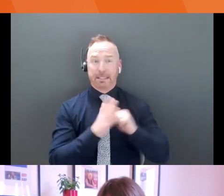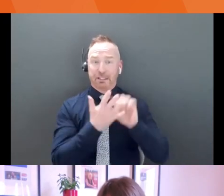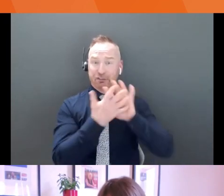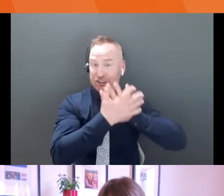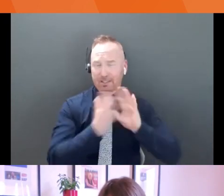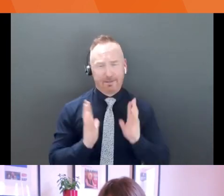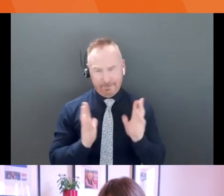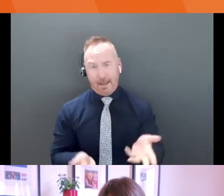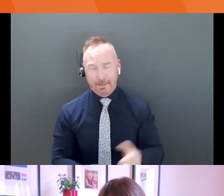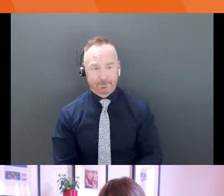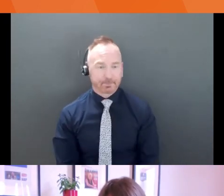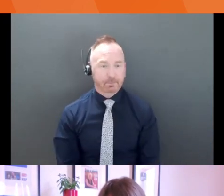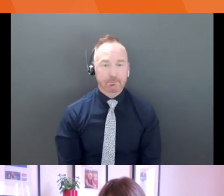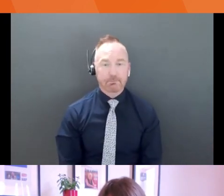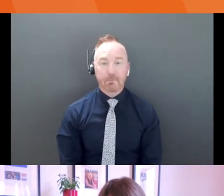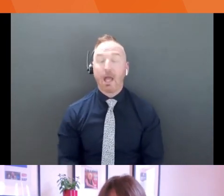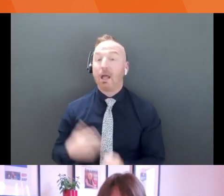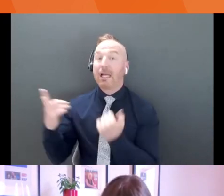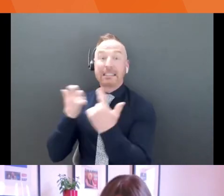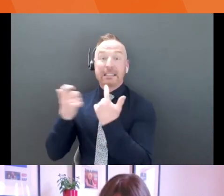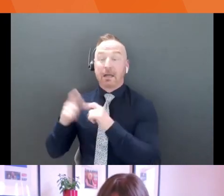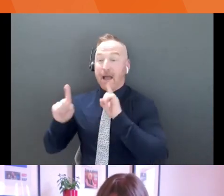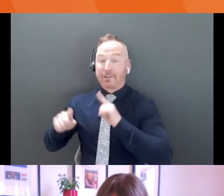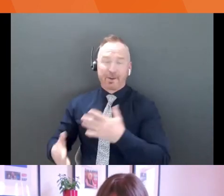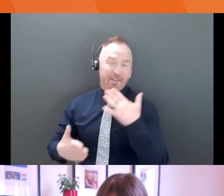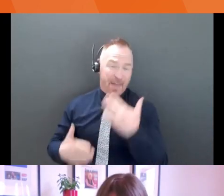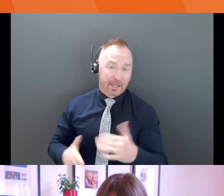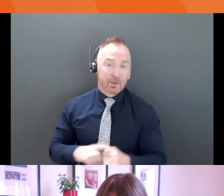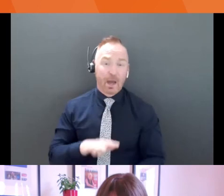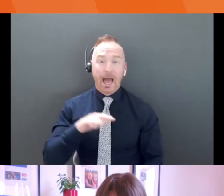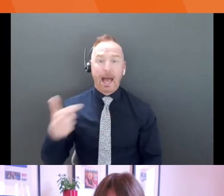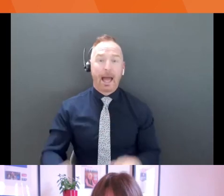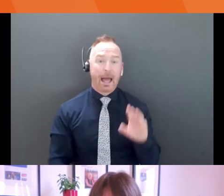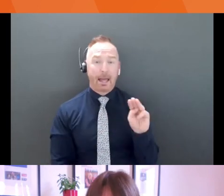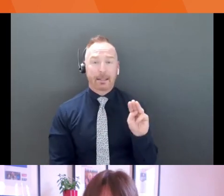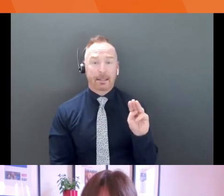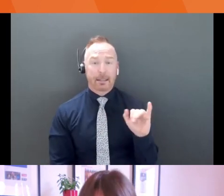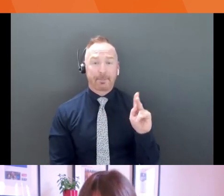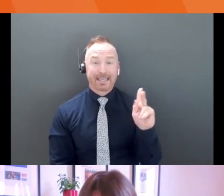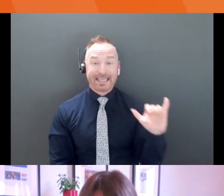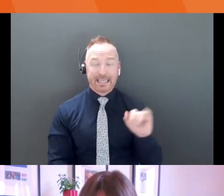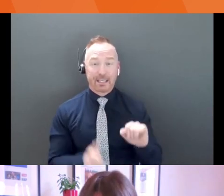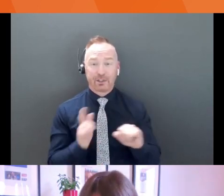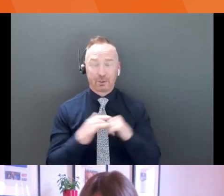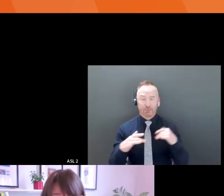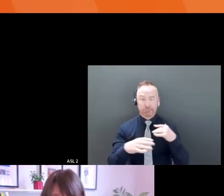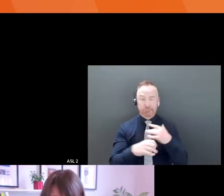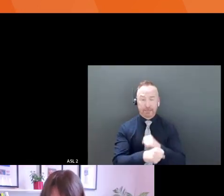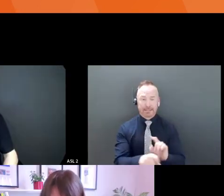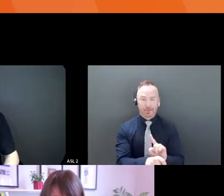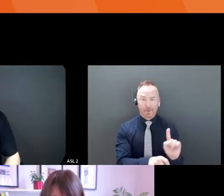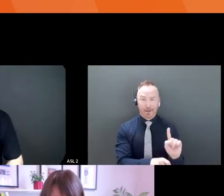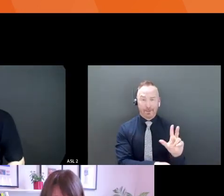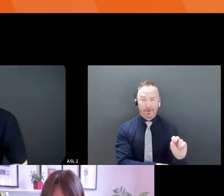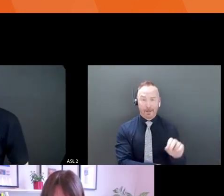Thank you for answering all of those great questions. I will turn it to Mickey just to close us out now that it's one 30. Can I just say